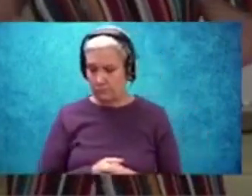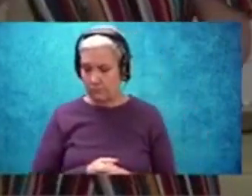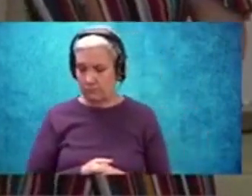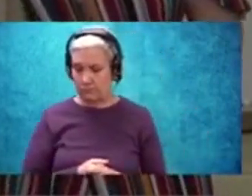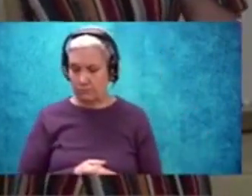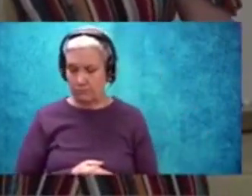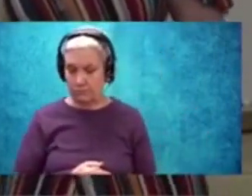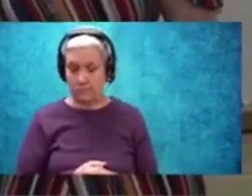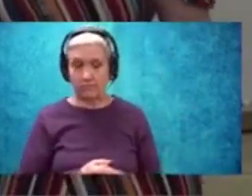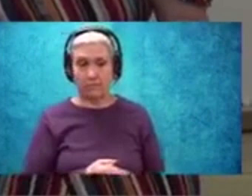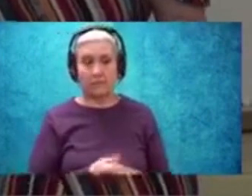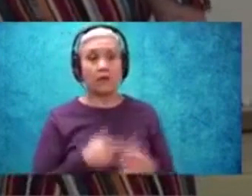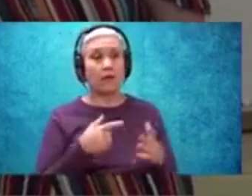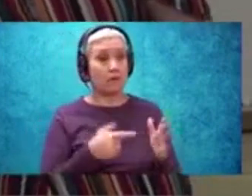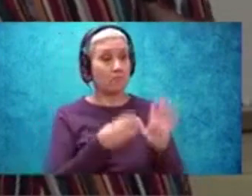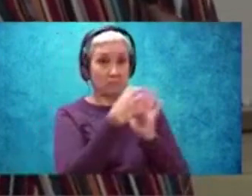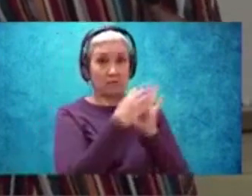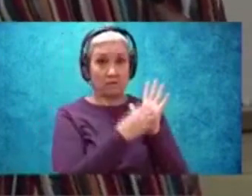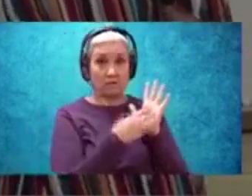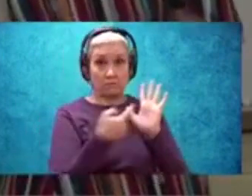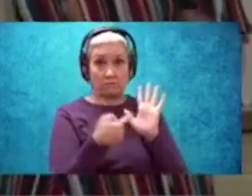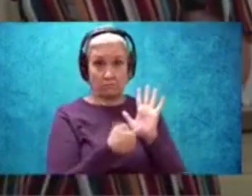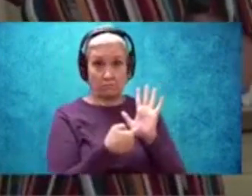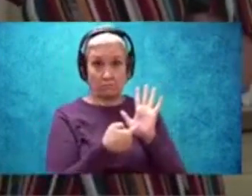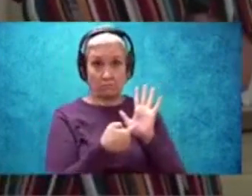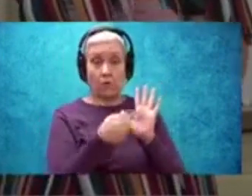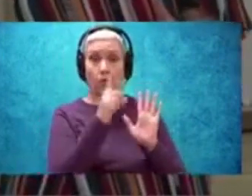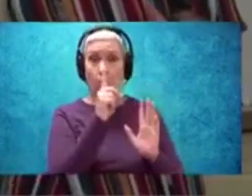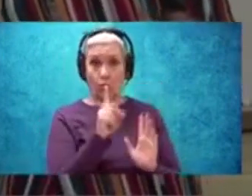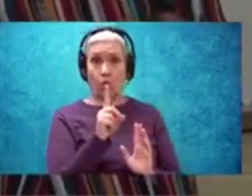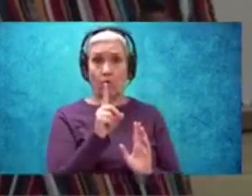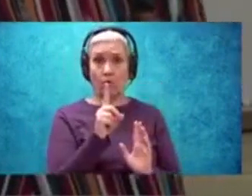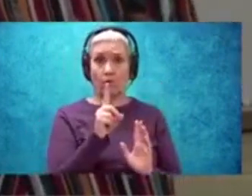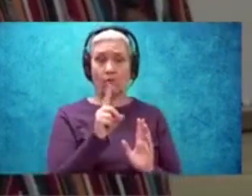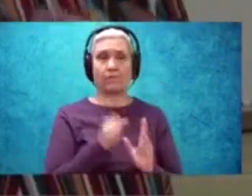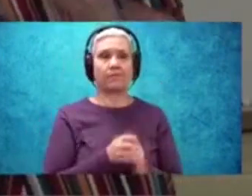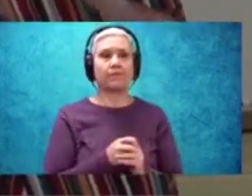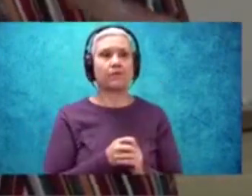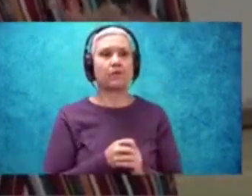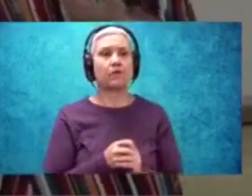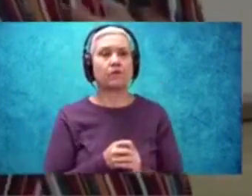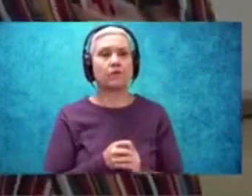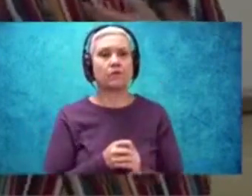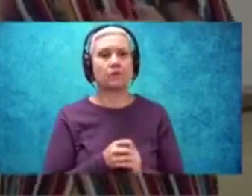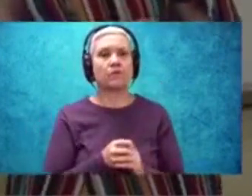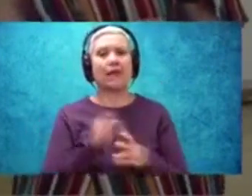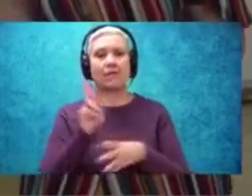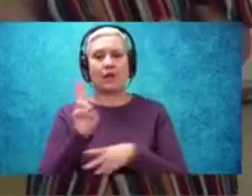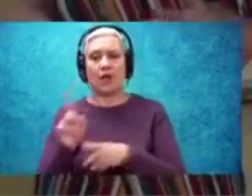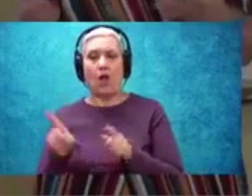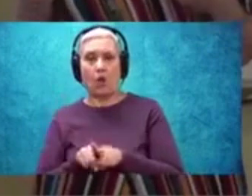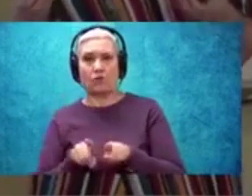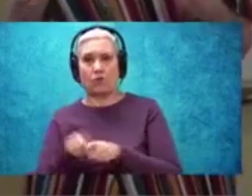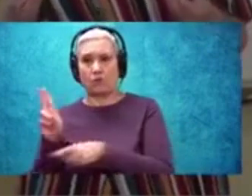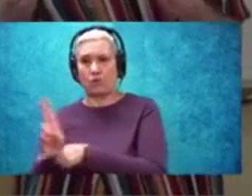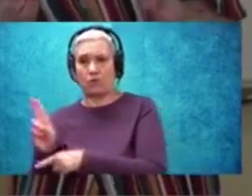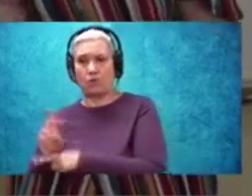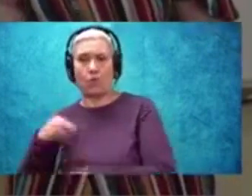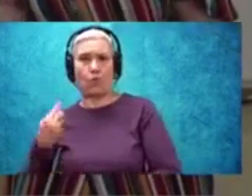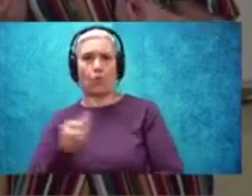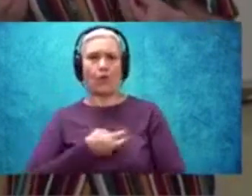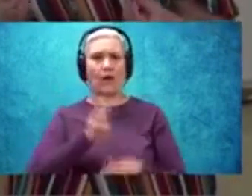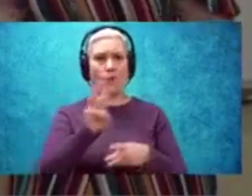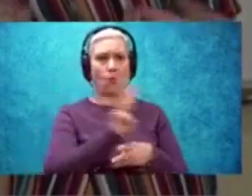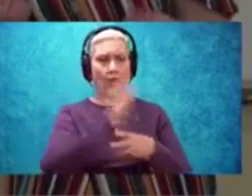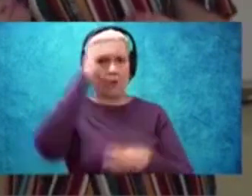Okay, the text that I have selected today, one of them, we're going to look at one from your packet. But I'm also using one called We Wear the